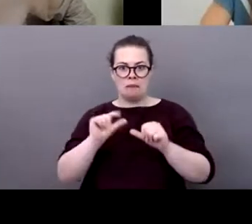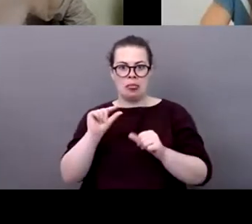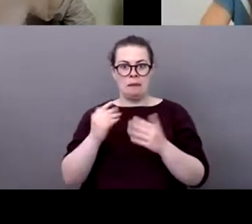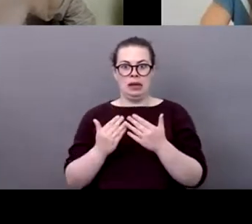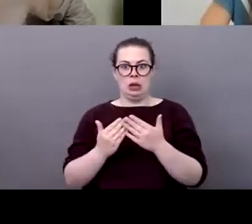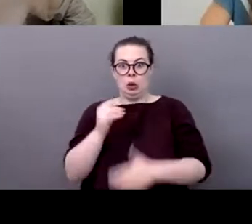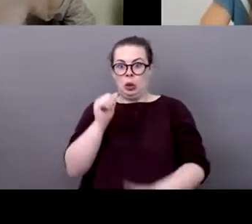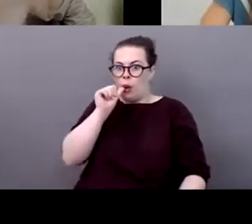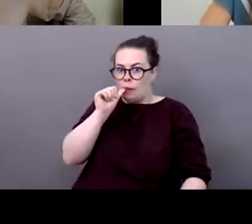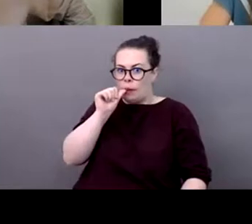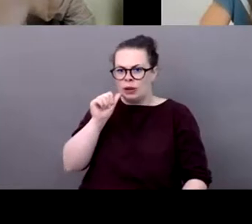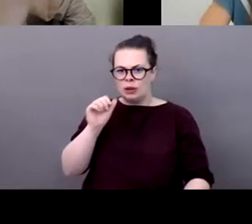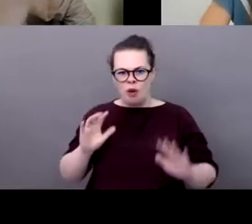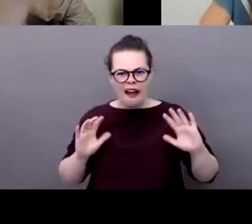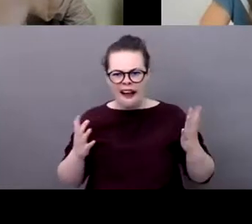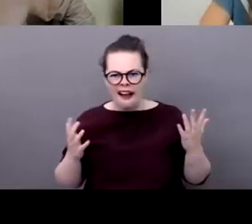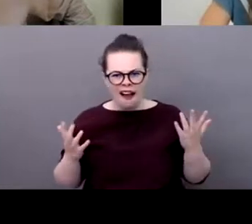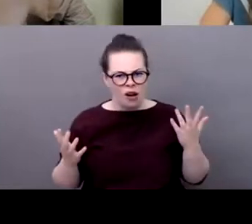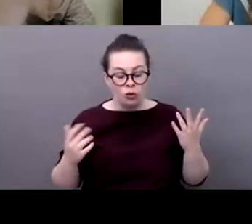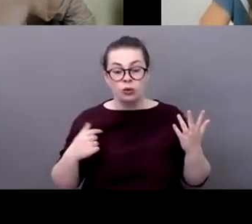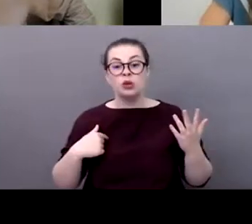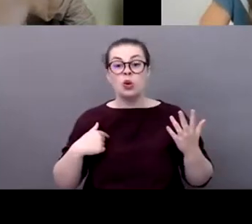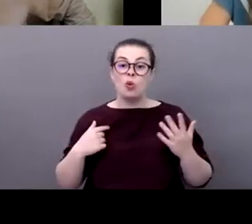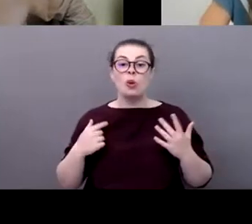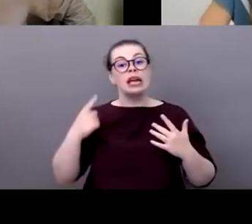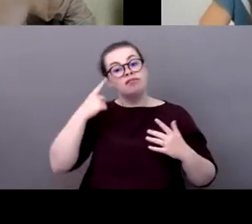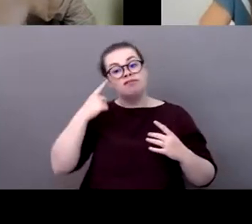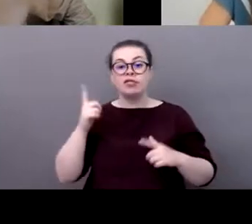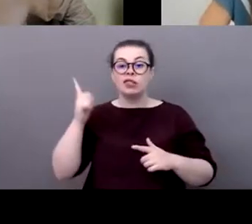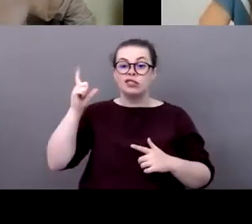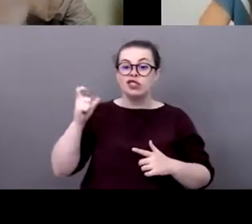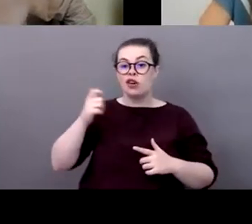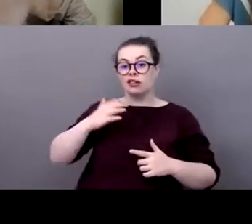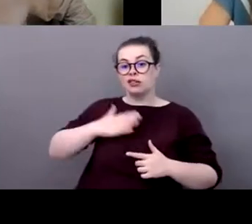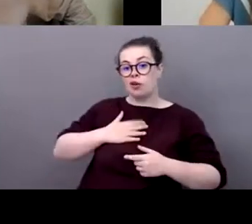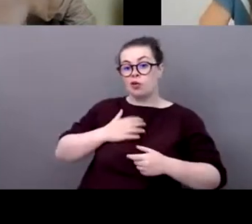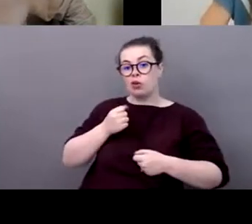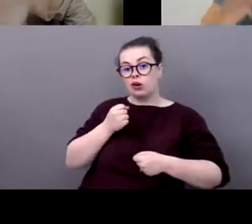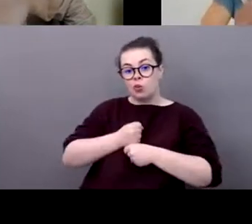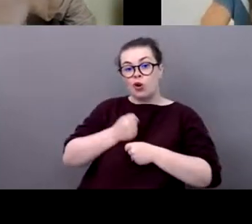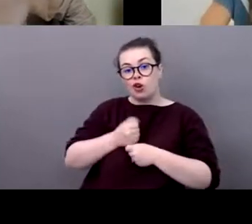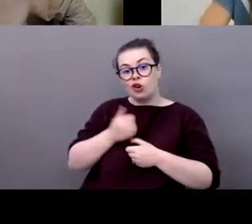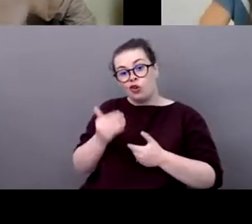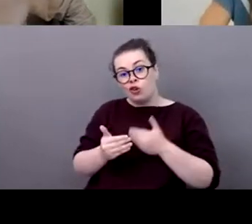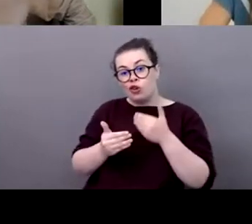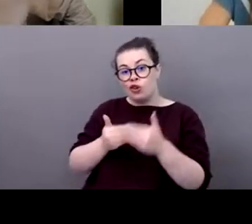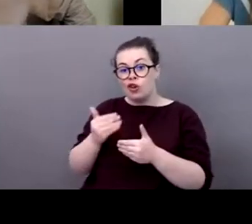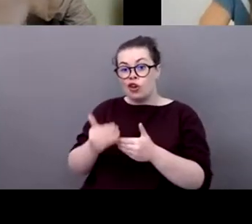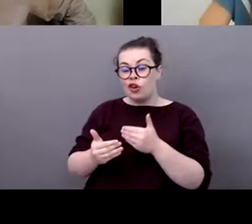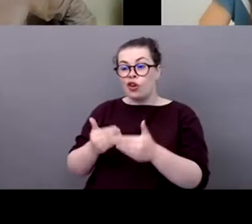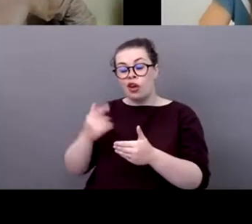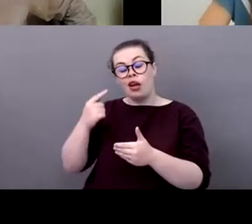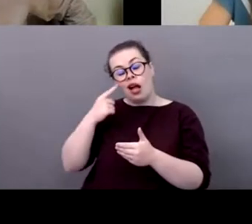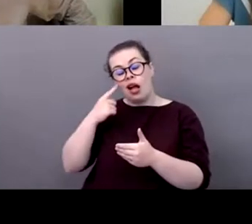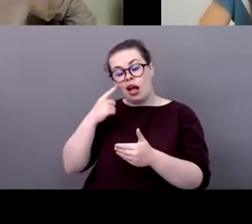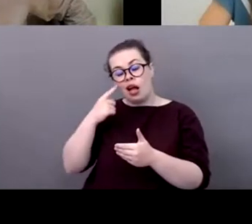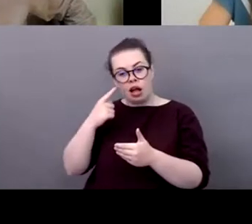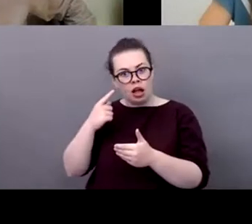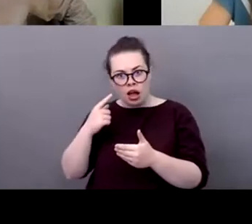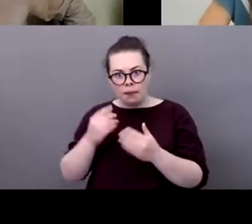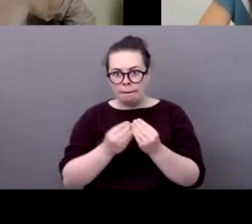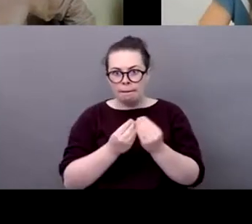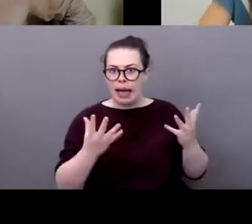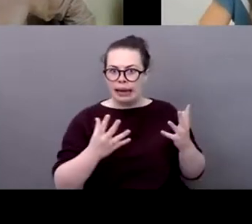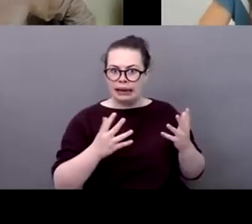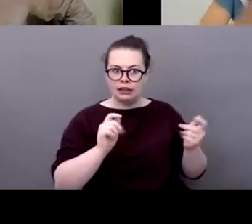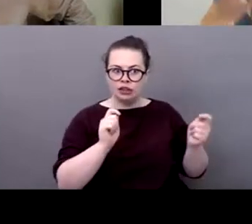we'll see only after we've started implementing the strategies um uh quite the opposite has already happened actually so first